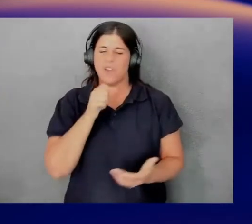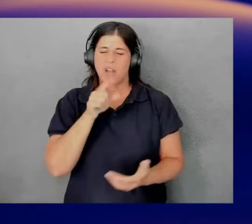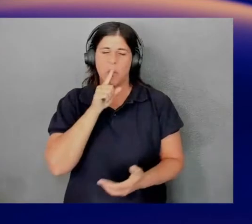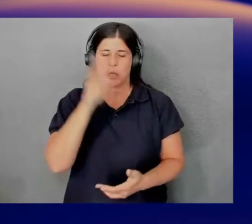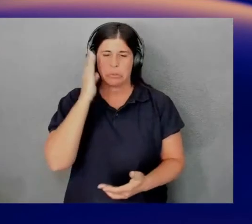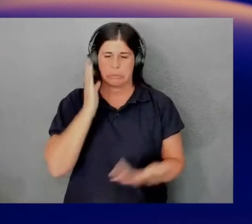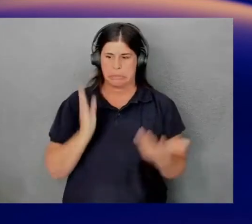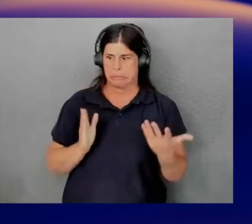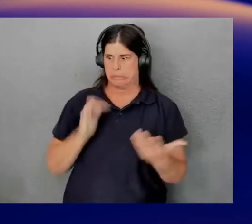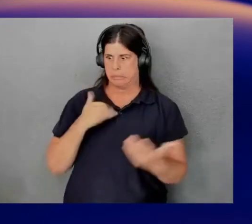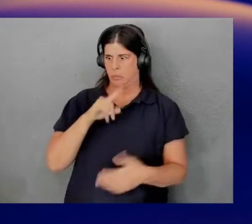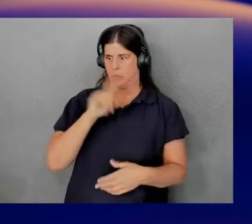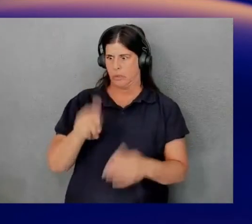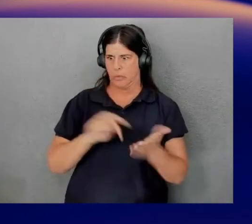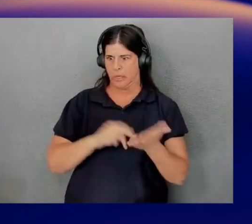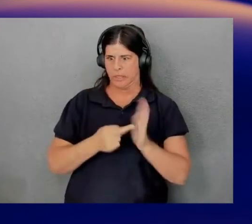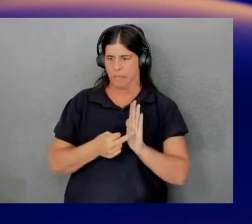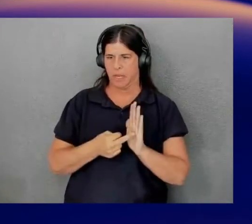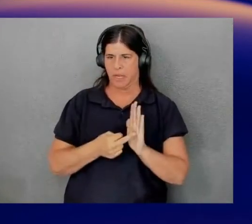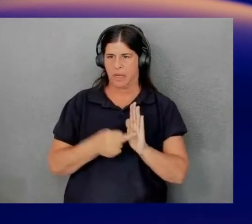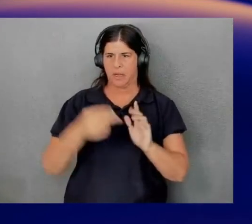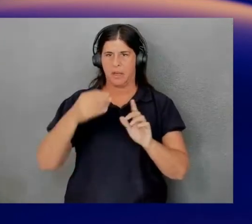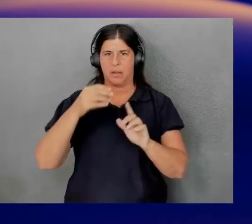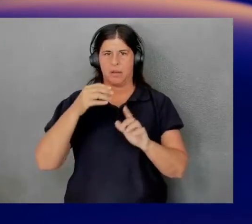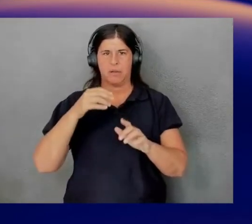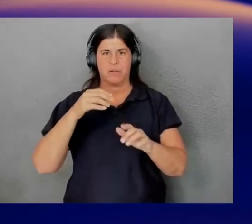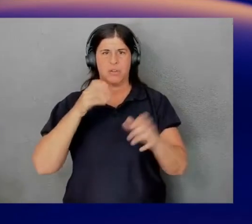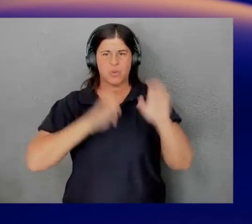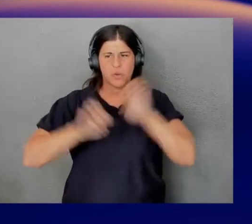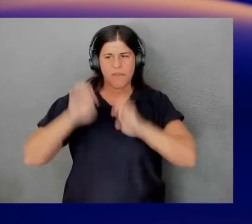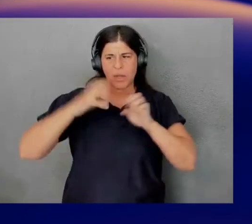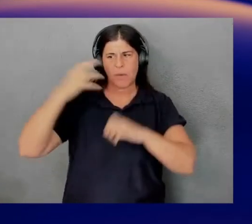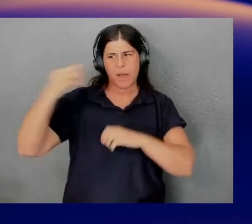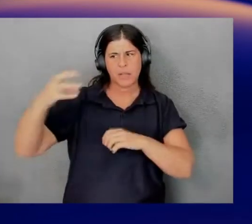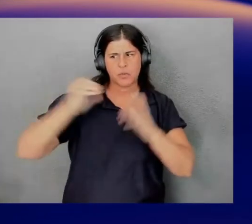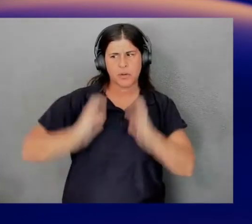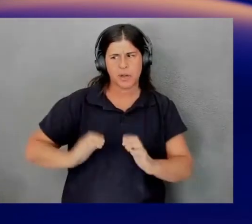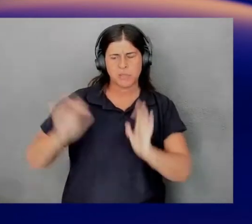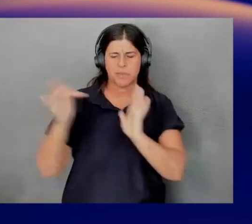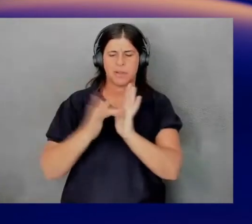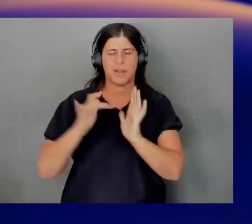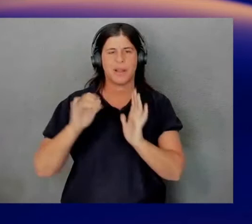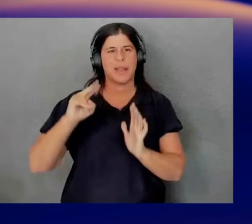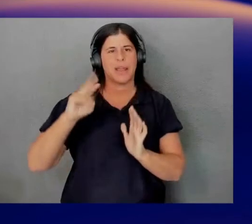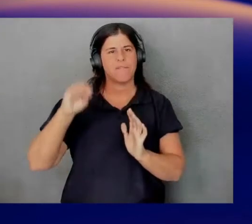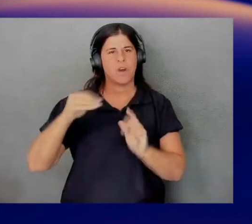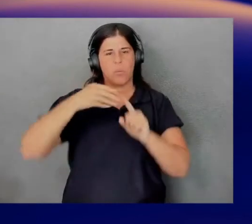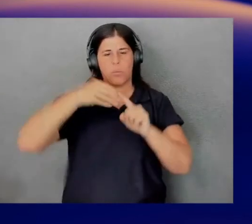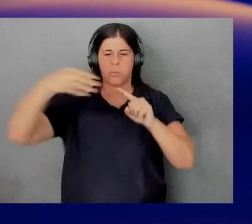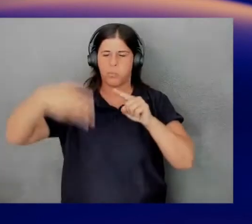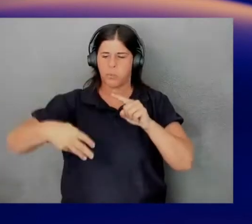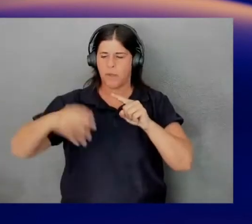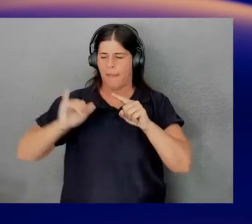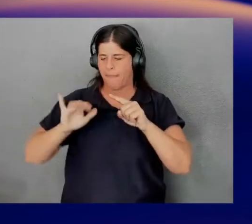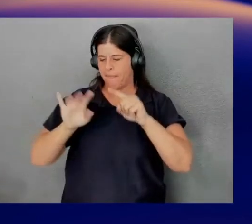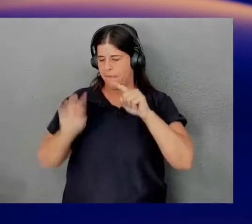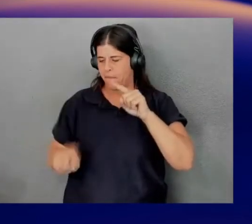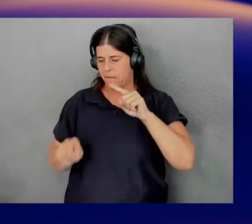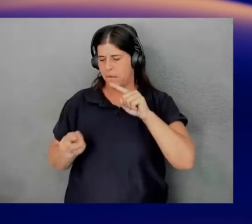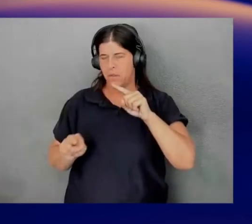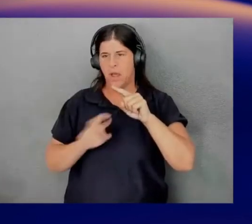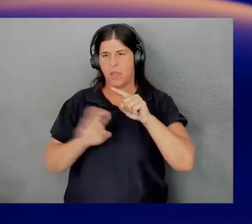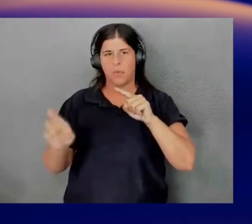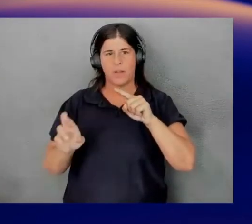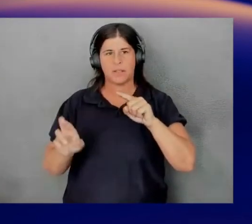this question means, you're going evaluate external customer needs. We can hit info. And then right away, it'll drop us to that part on the right-hand side. Okay.